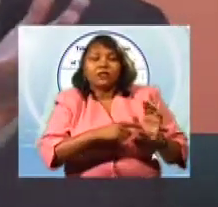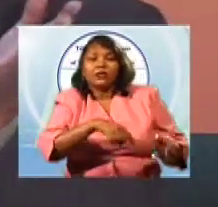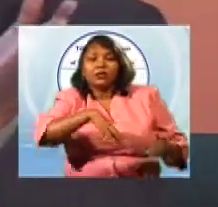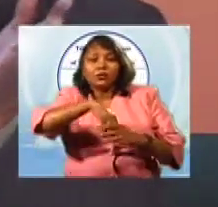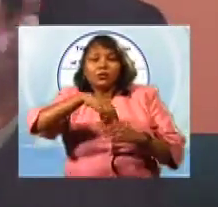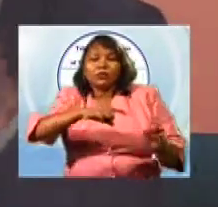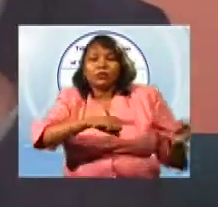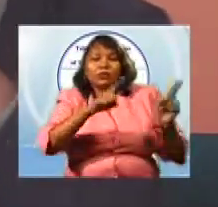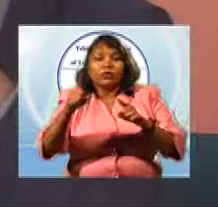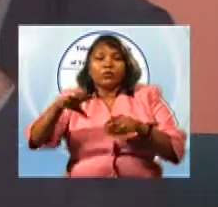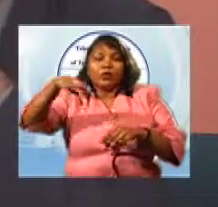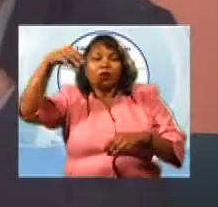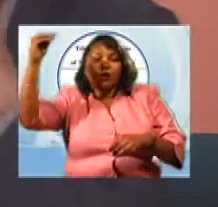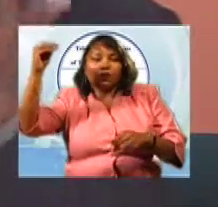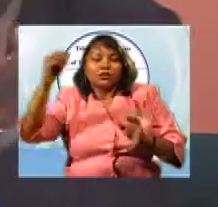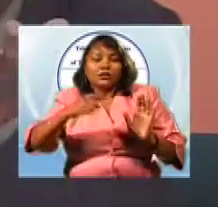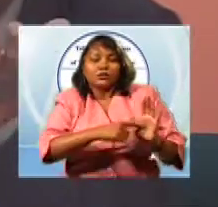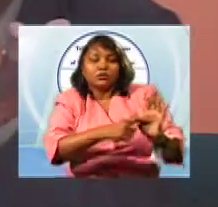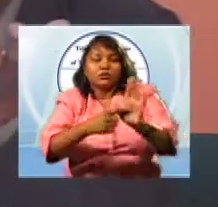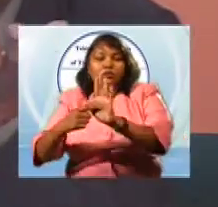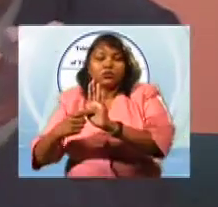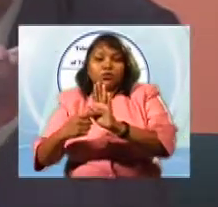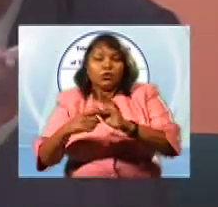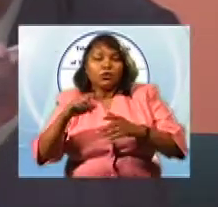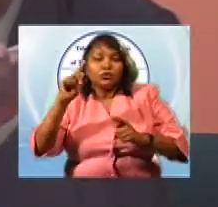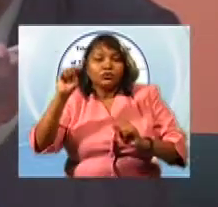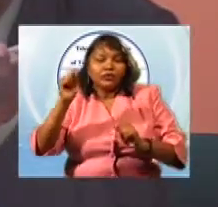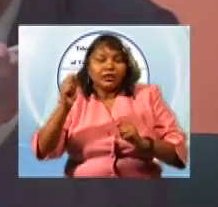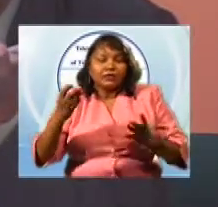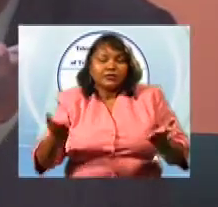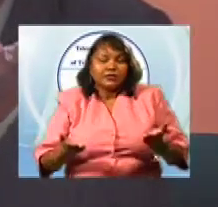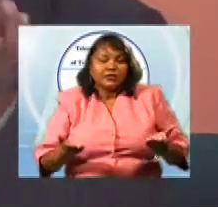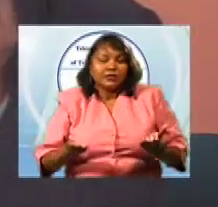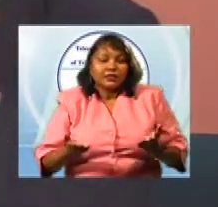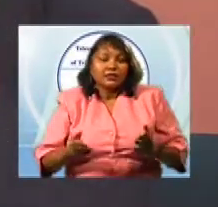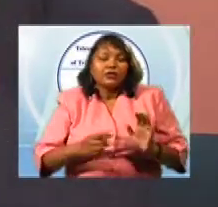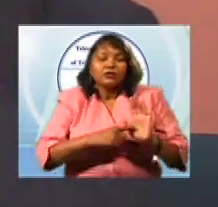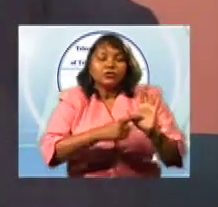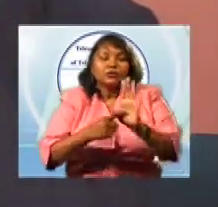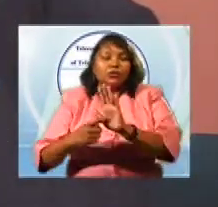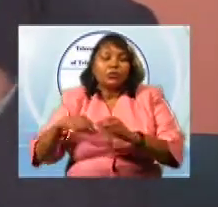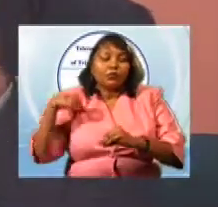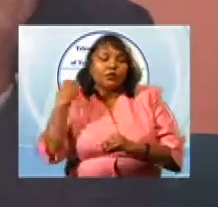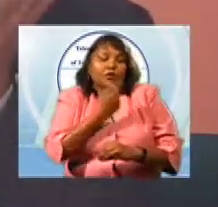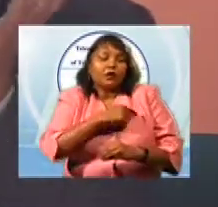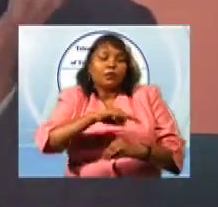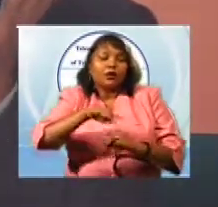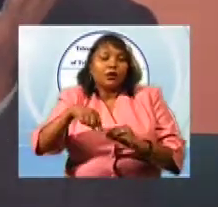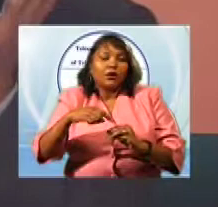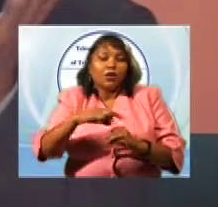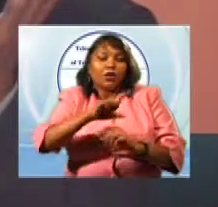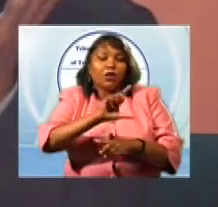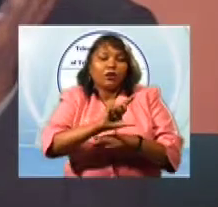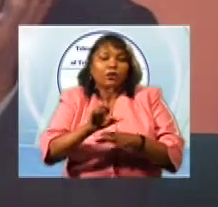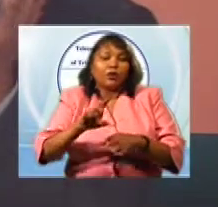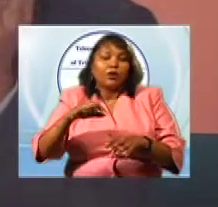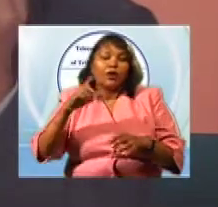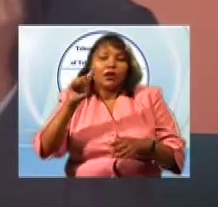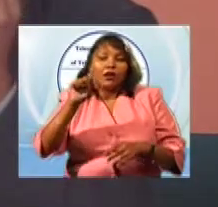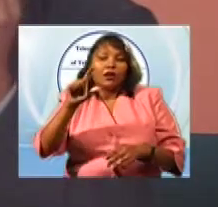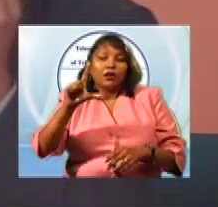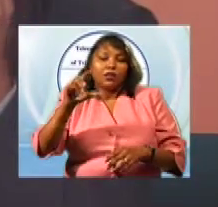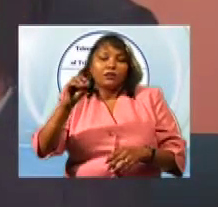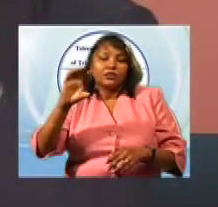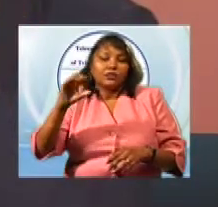that's a station that started to bring parang to people on the radio, and, you know, they had to put on their government